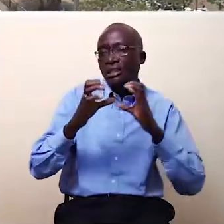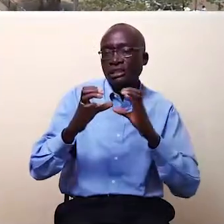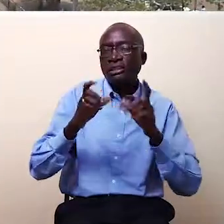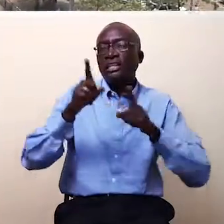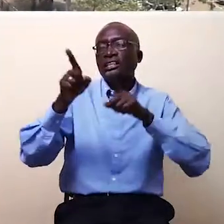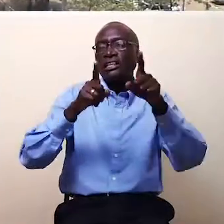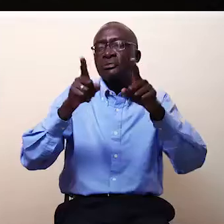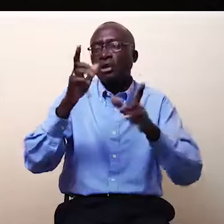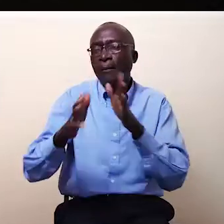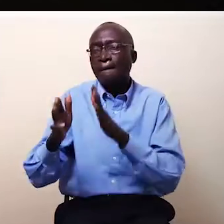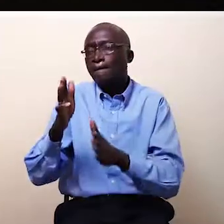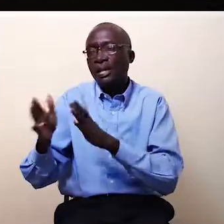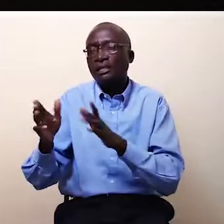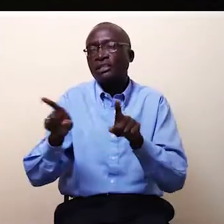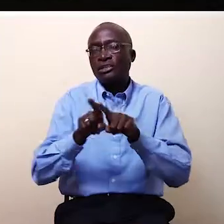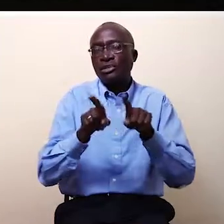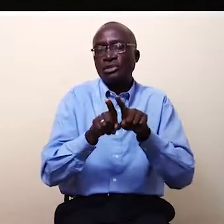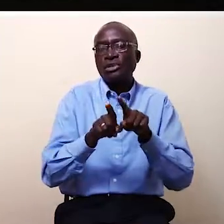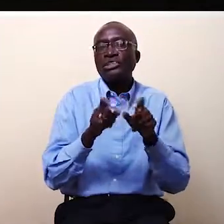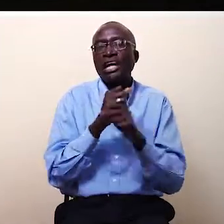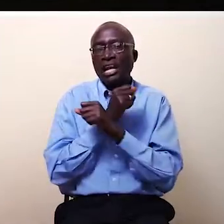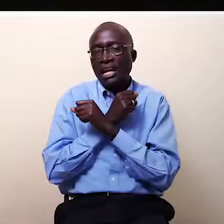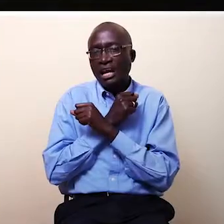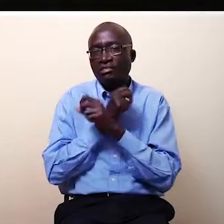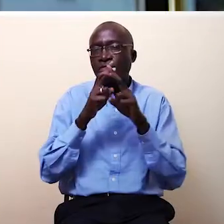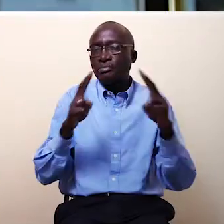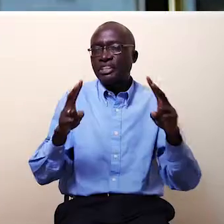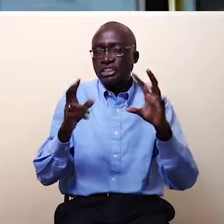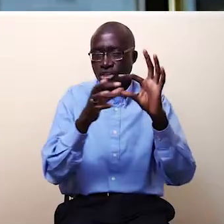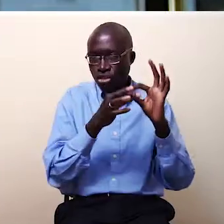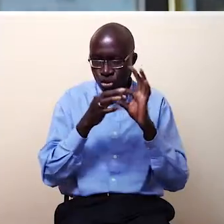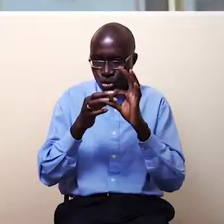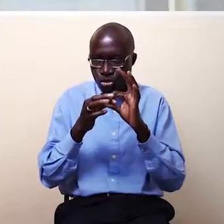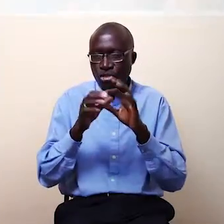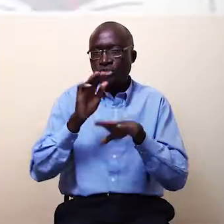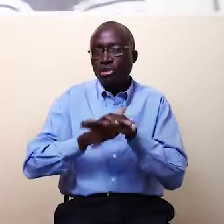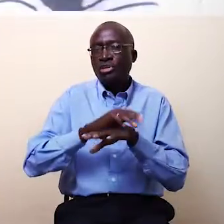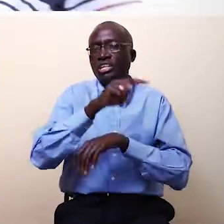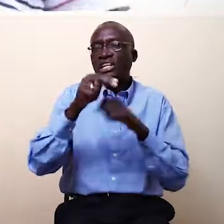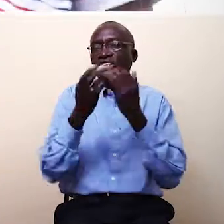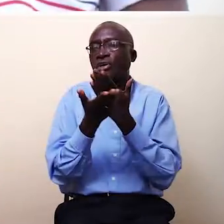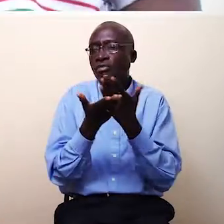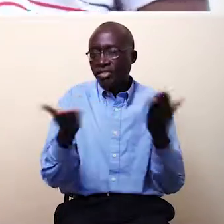transport, logistics. And then, of course, the love, the peace, the unity, the good nature of Kenyans.